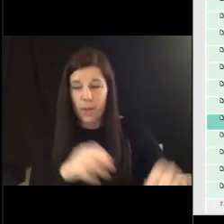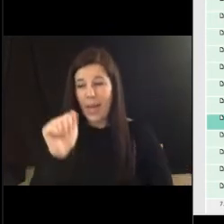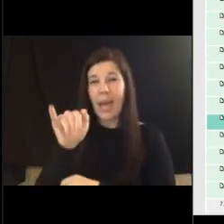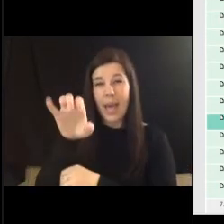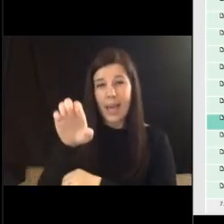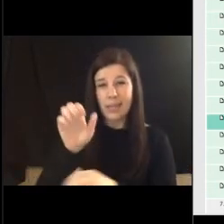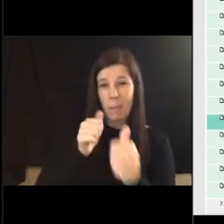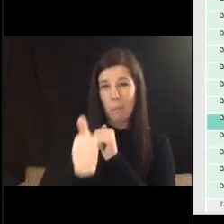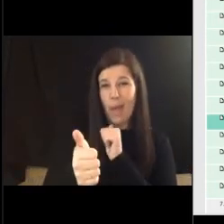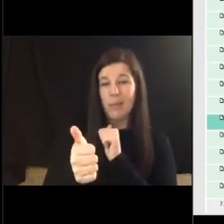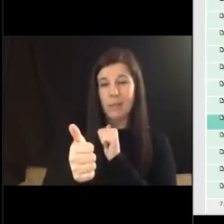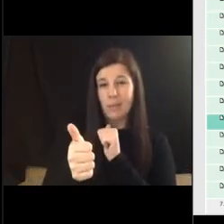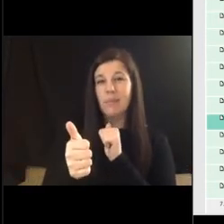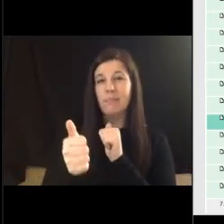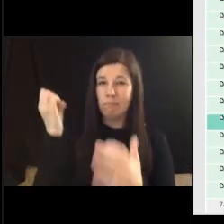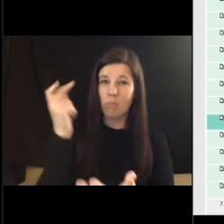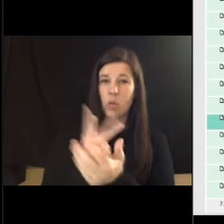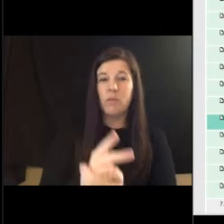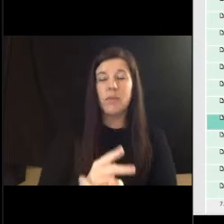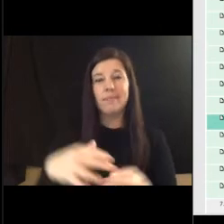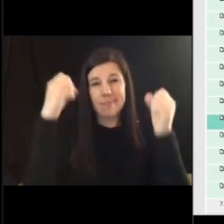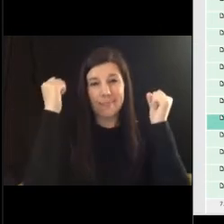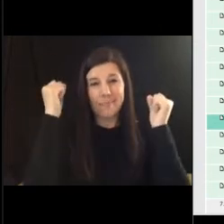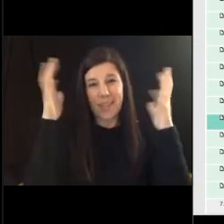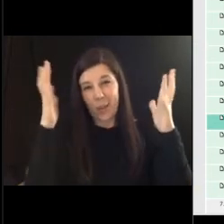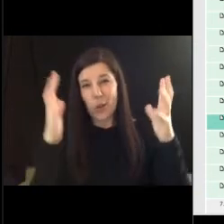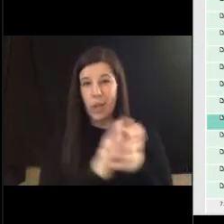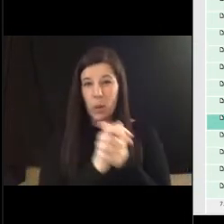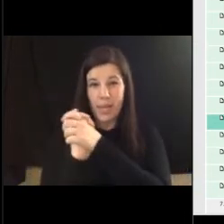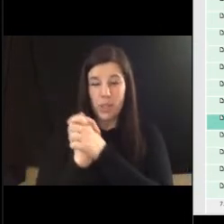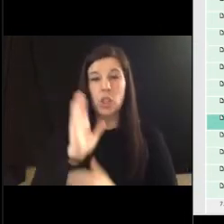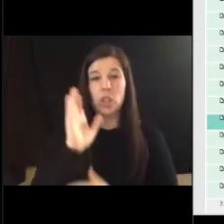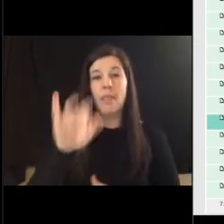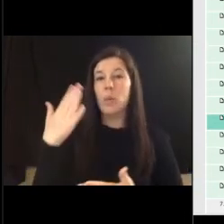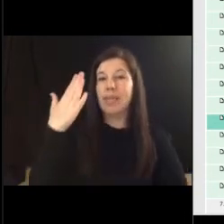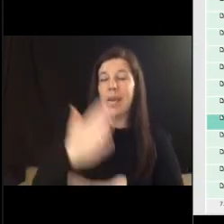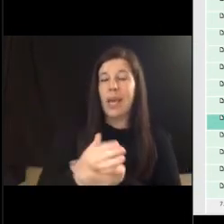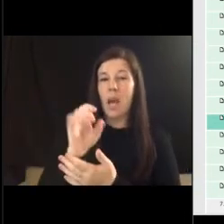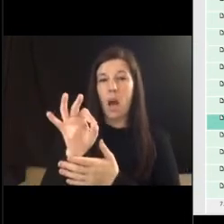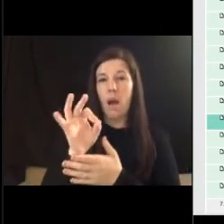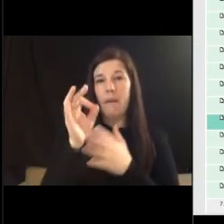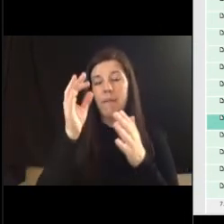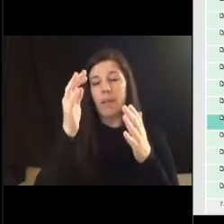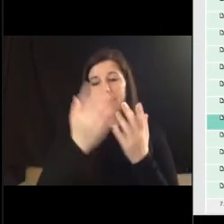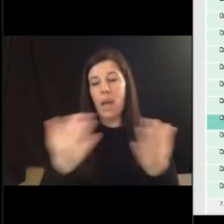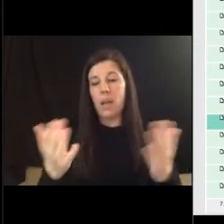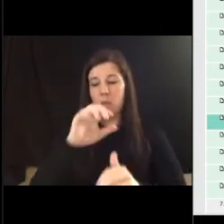it the motion passes unanimously congratulations that was the end of the pulled items under consent agenda we're going to move on to the